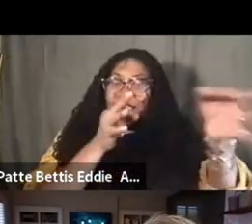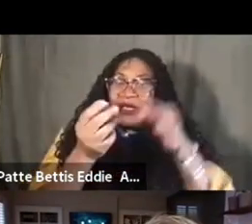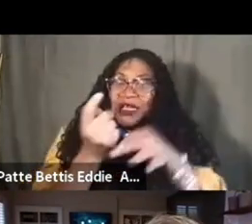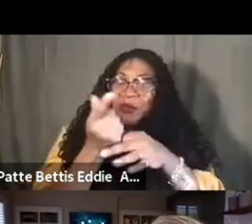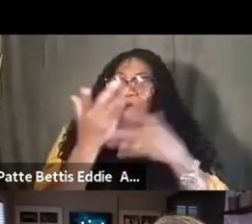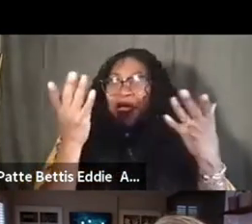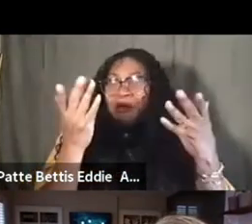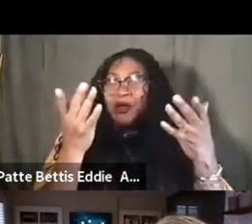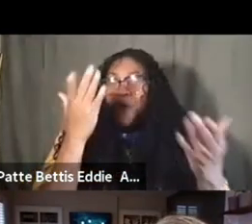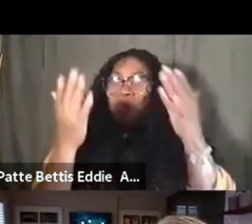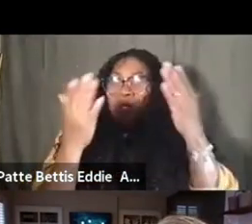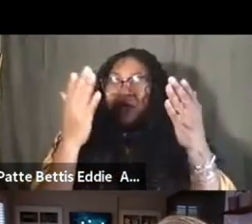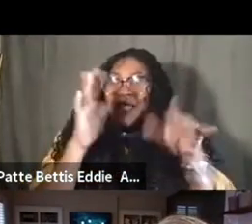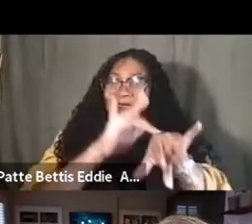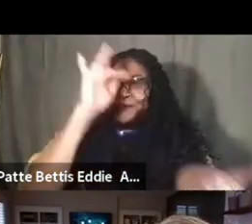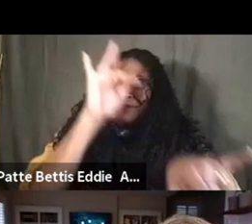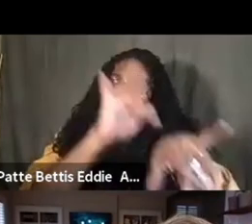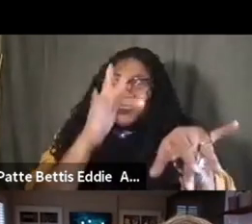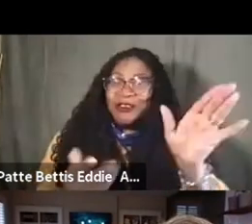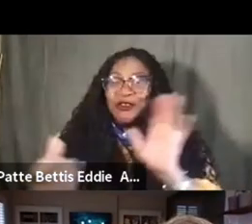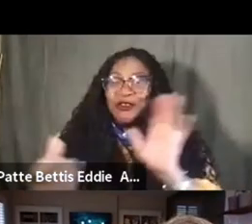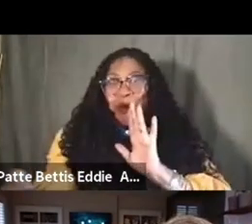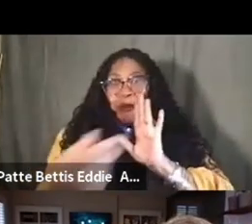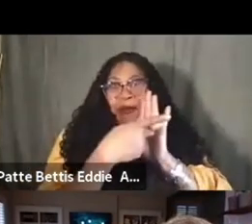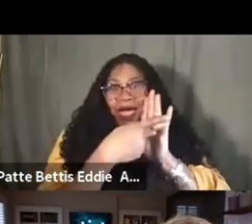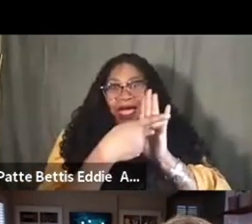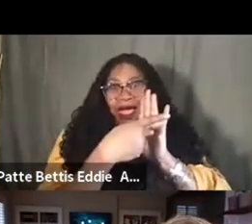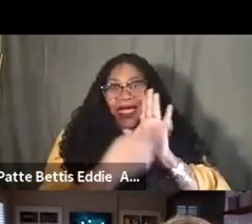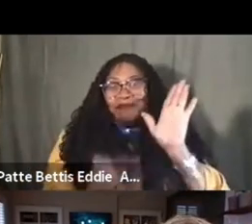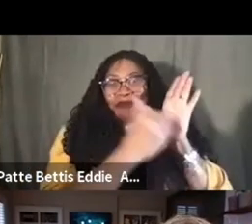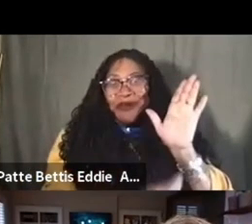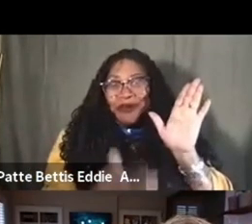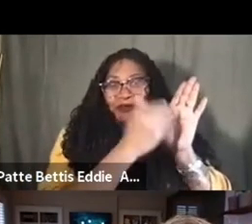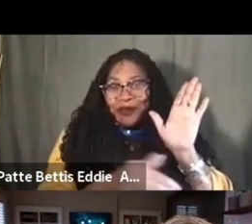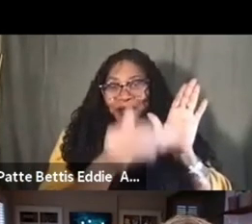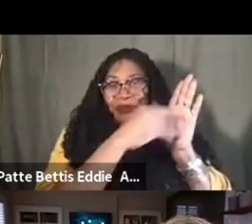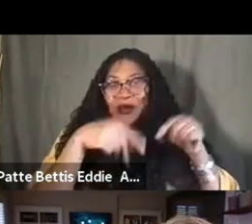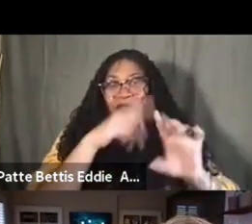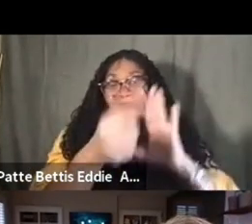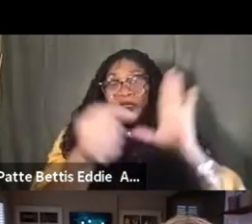the kind of touchstones that you return to again and again, um, as you, uh, create your work.